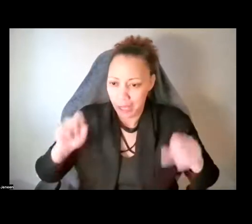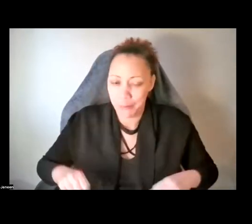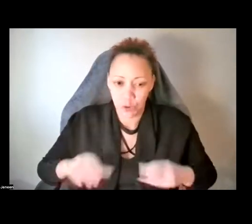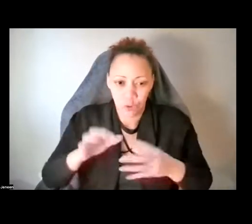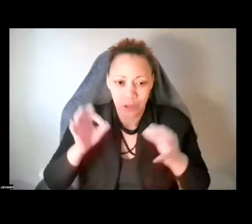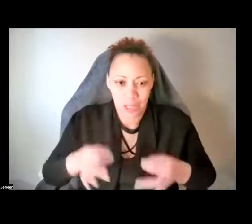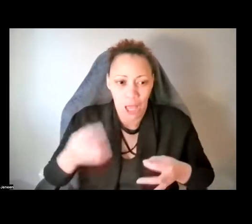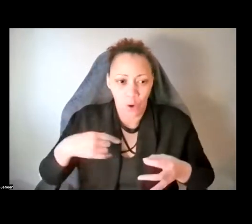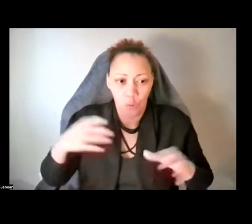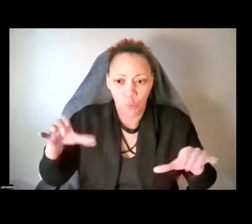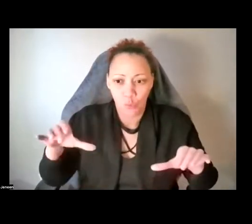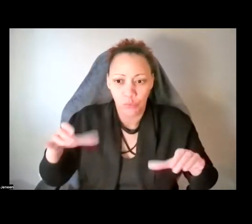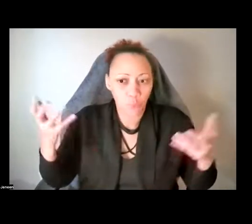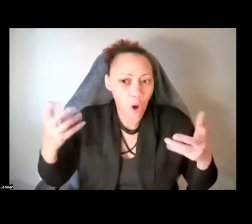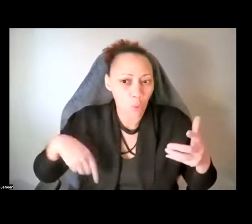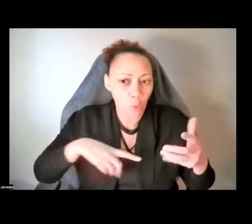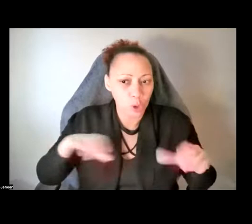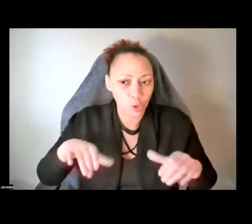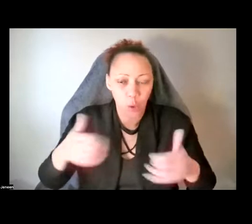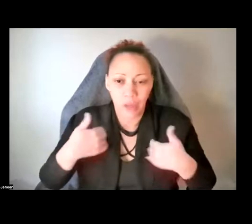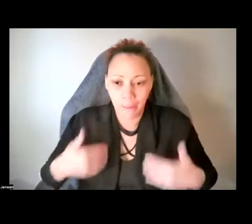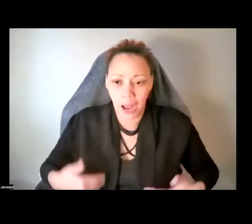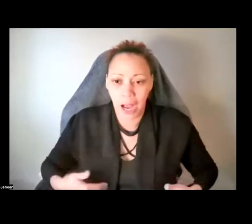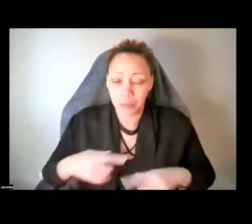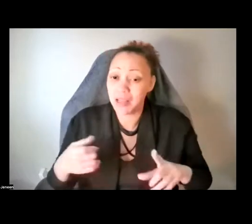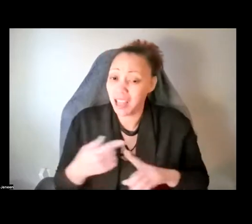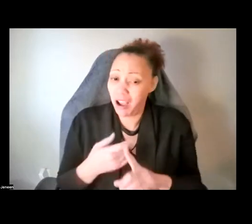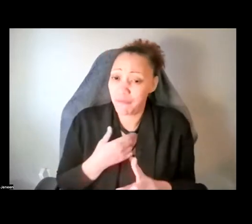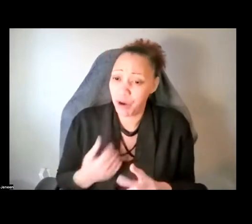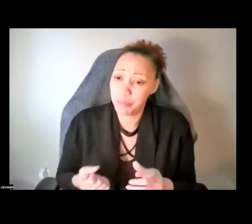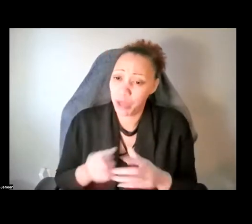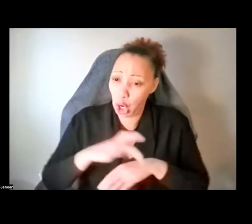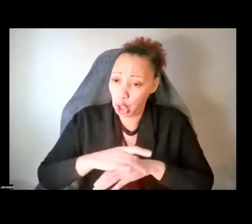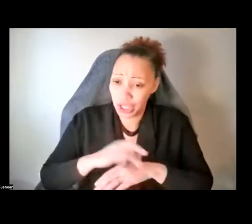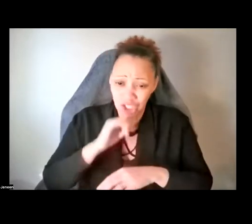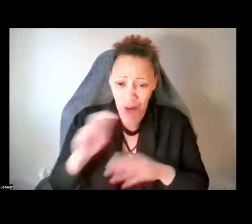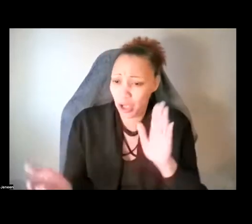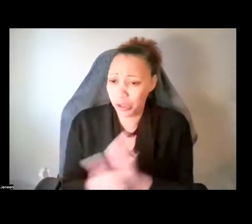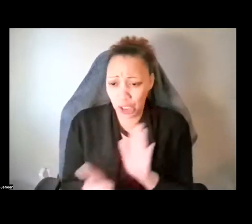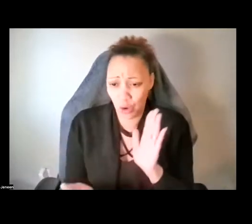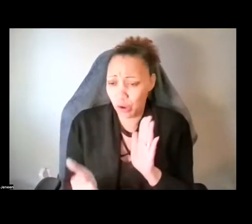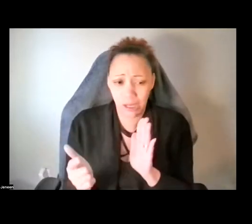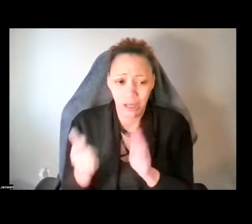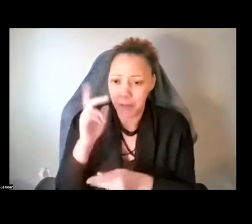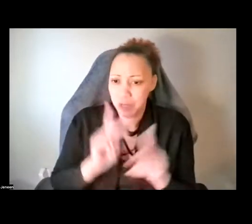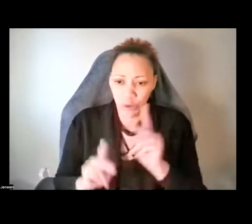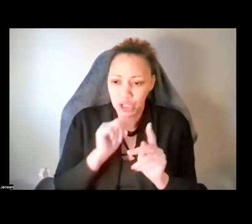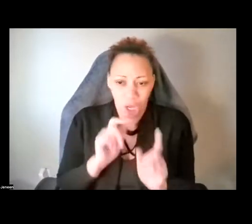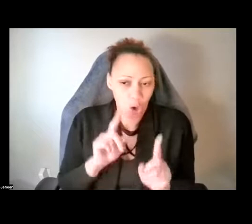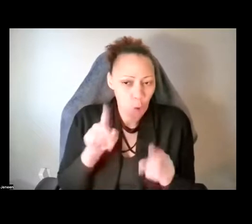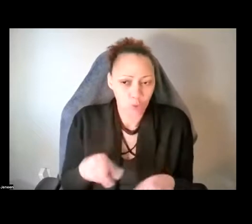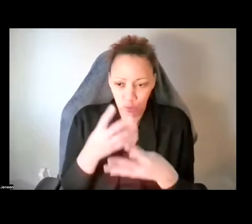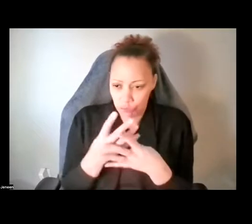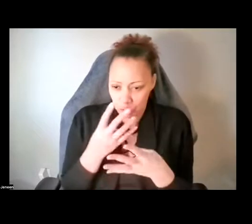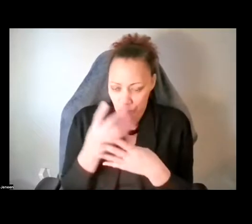bodies and these substances, they come from the earth and they shouldn't be, uh, illegal and people shouldn't go to prison for them. I also really